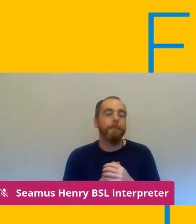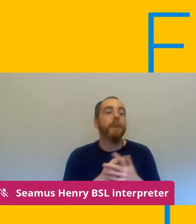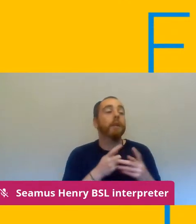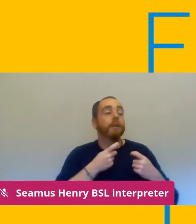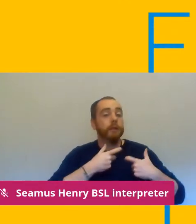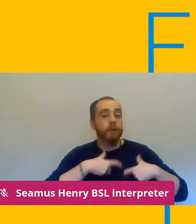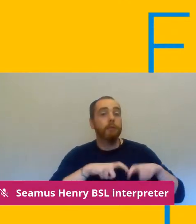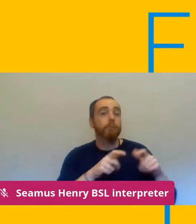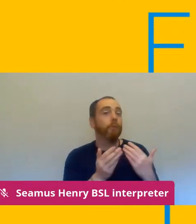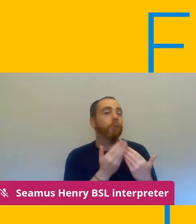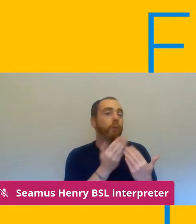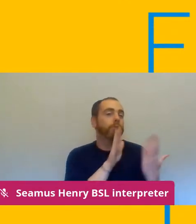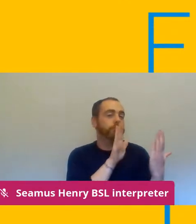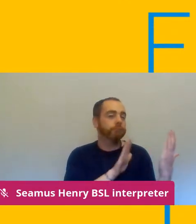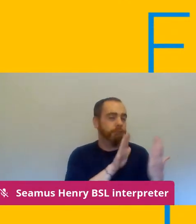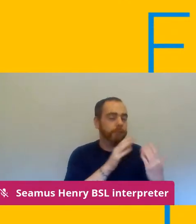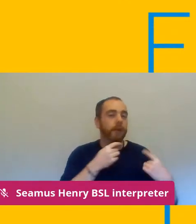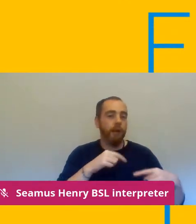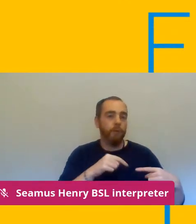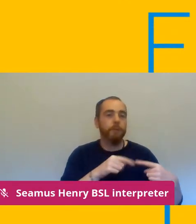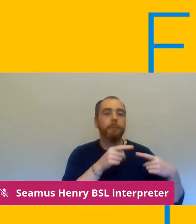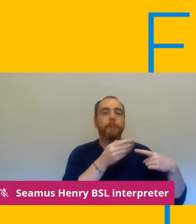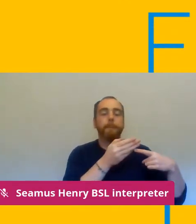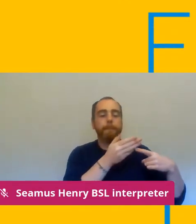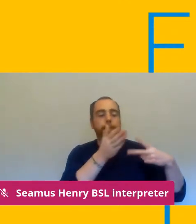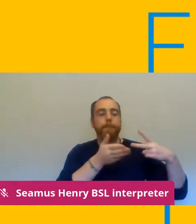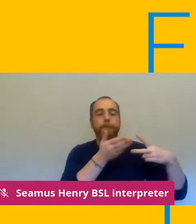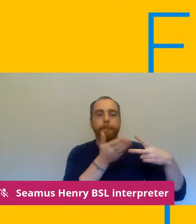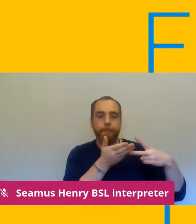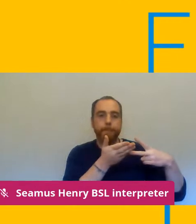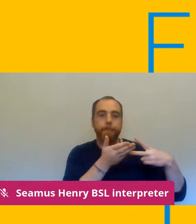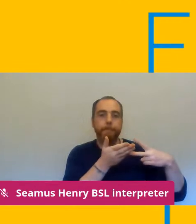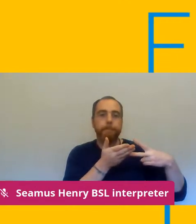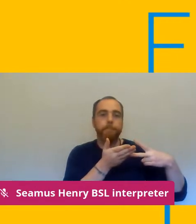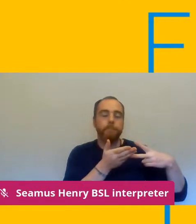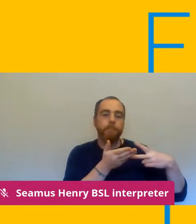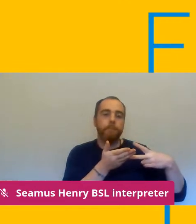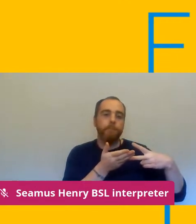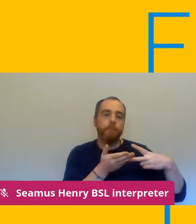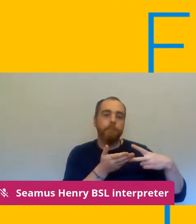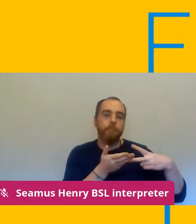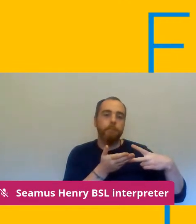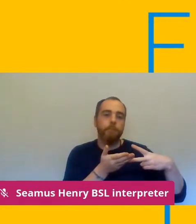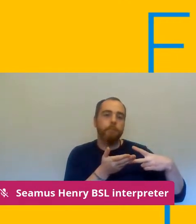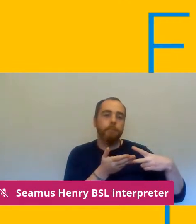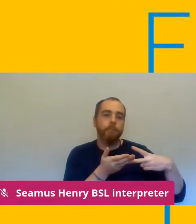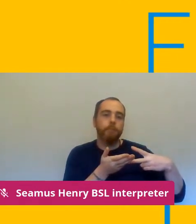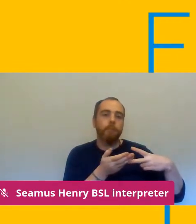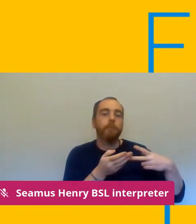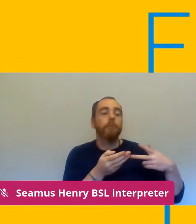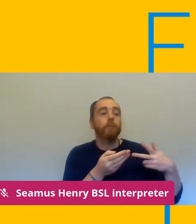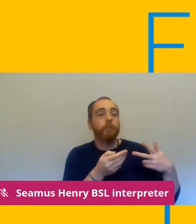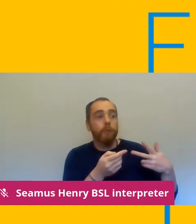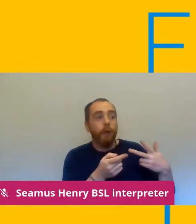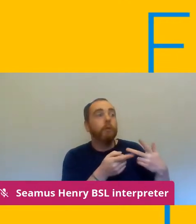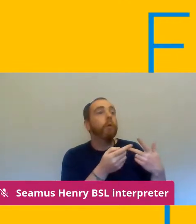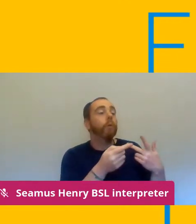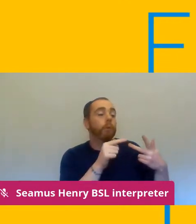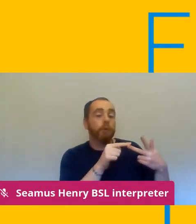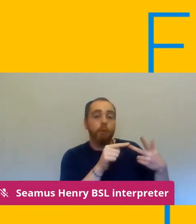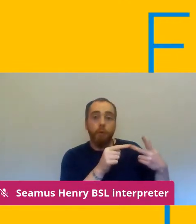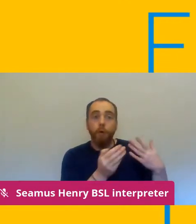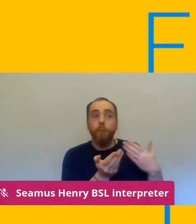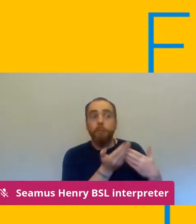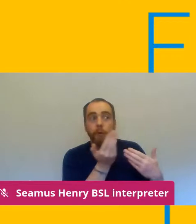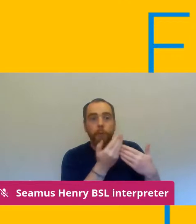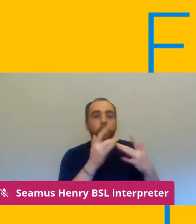and then moving up through the tiers with additional restrictions and introducing more and more blended learning less